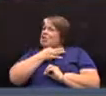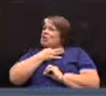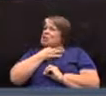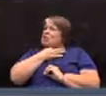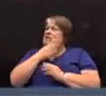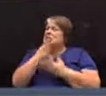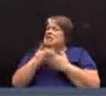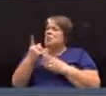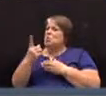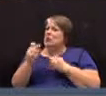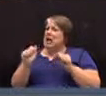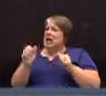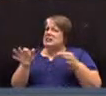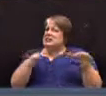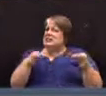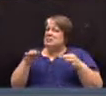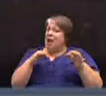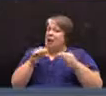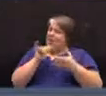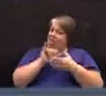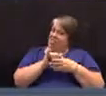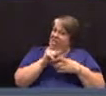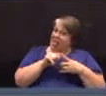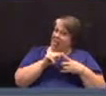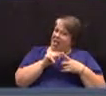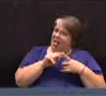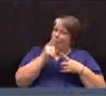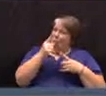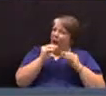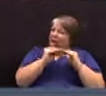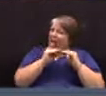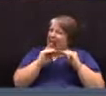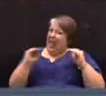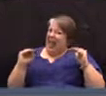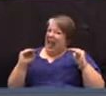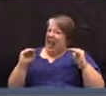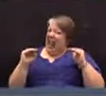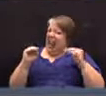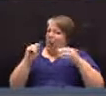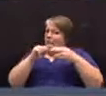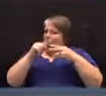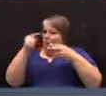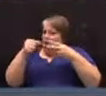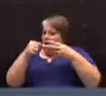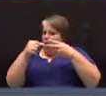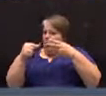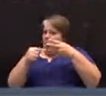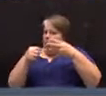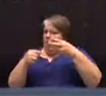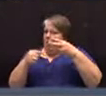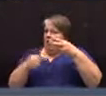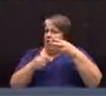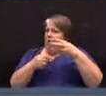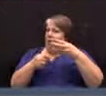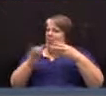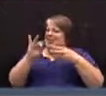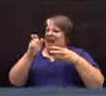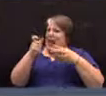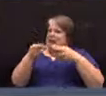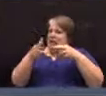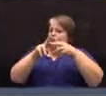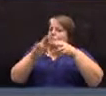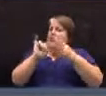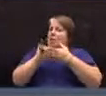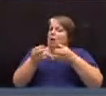could explain whether that is simply one layer of several other tax increases